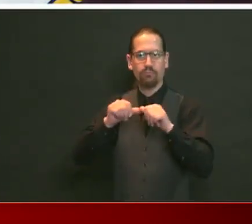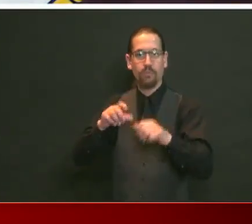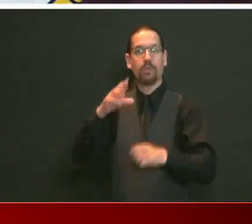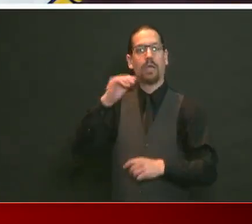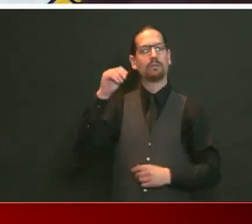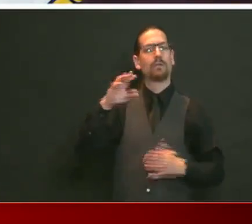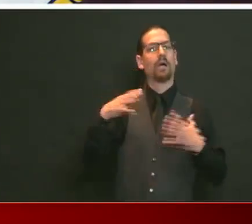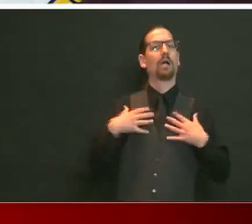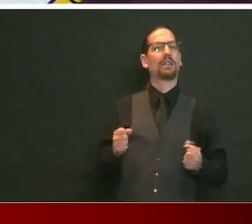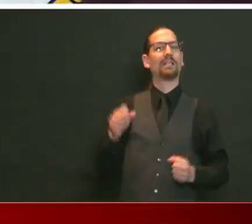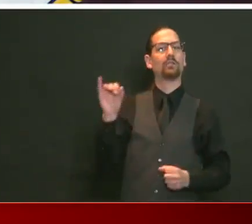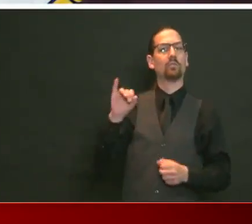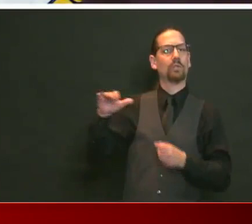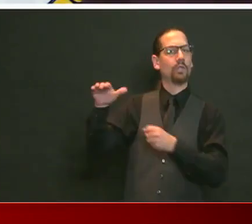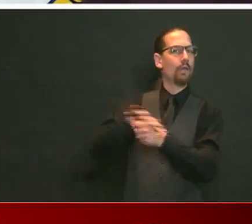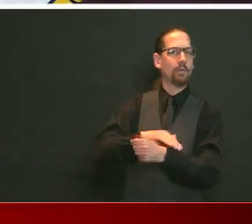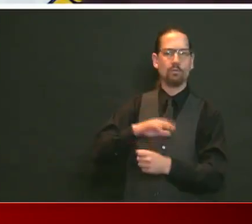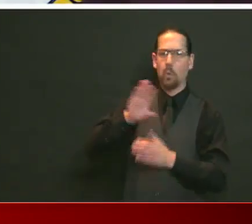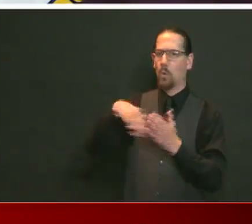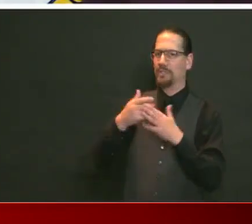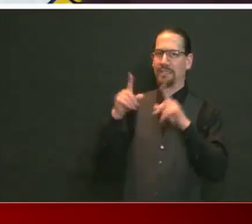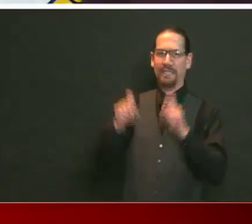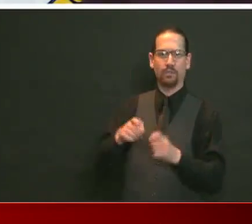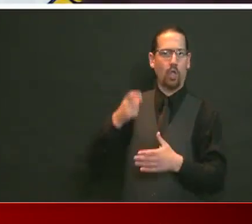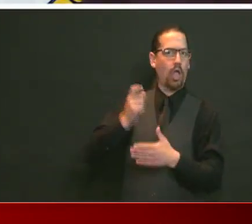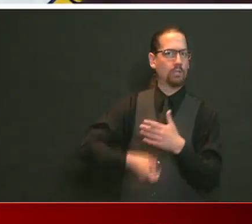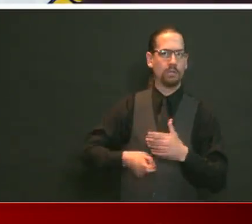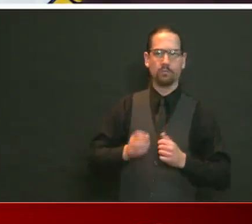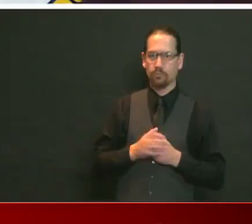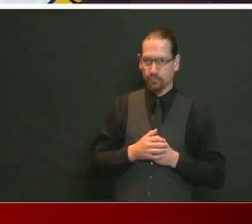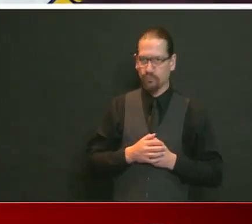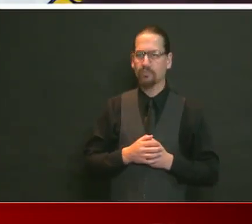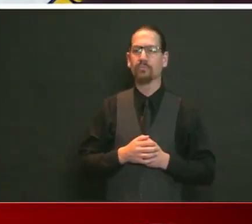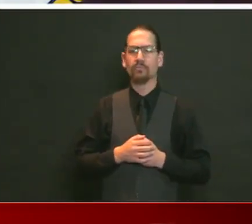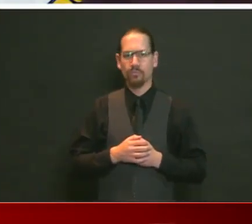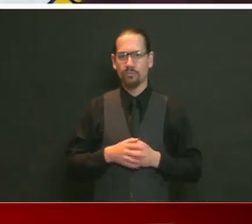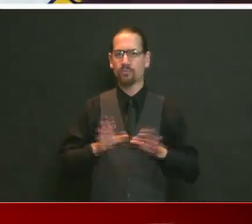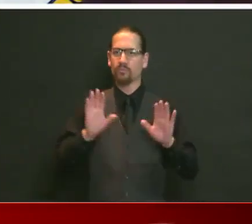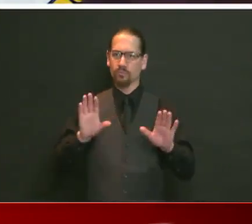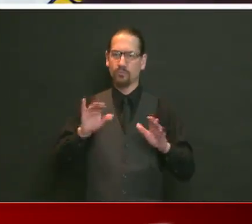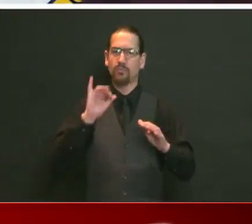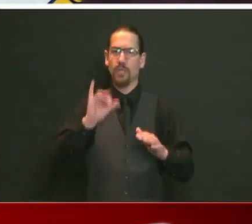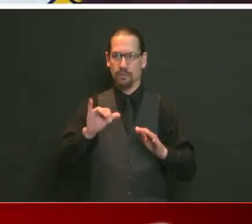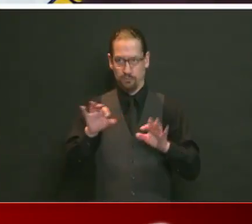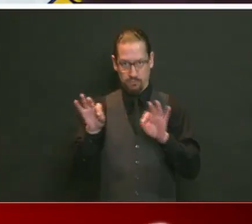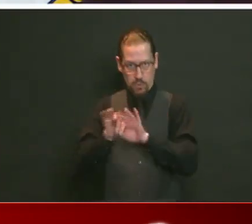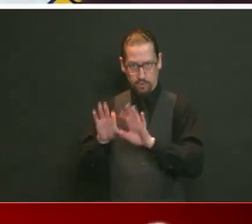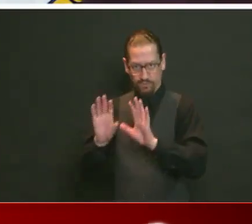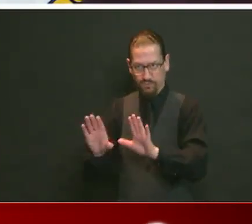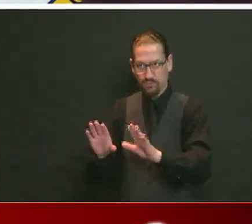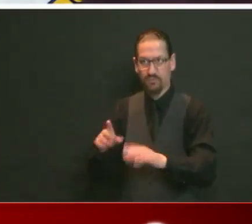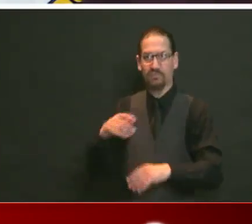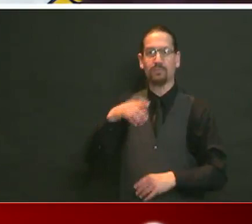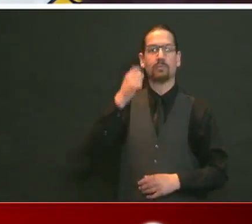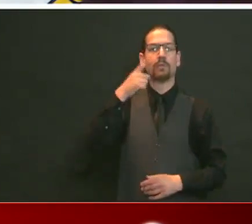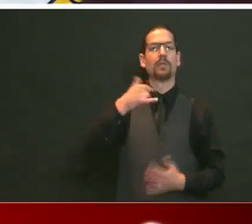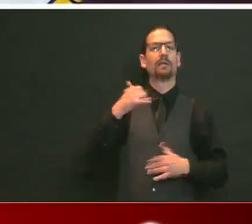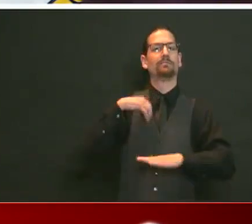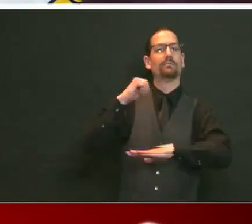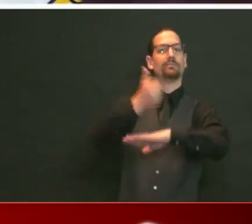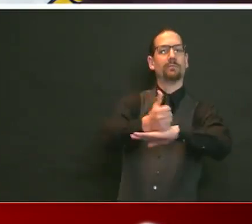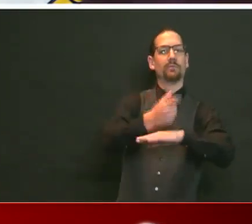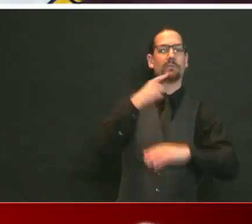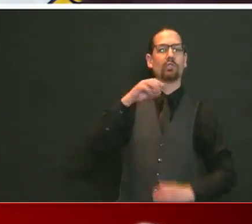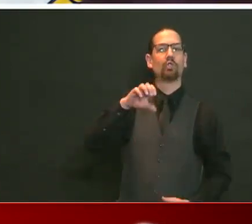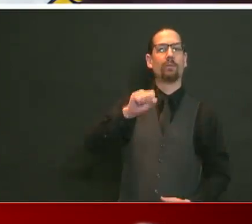We're having very good success with the program at Stop and Shop. People are showing up. People